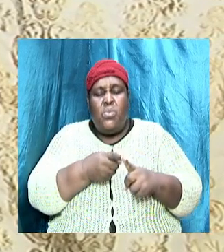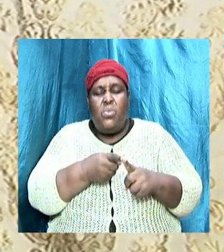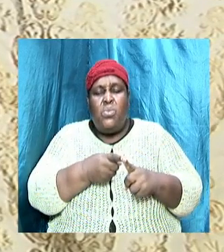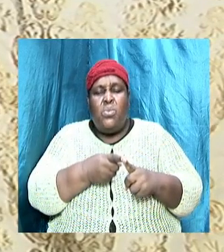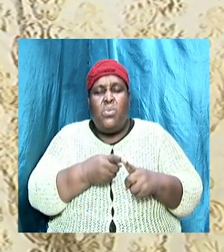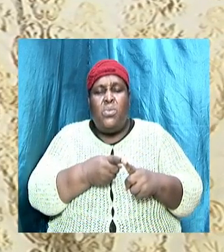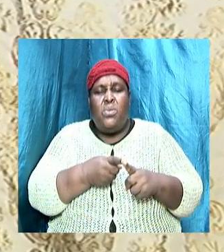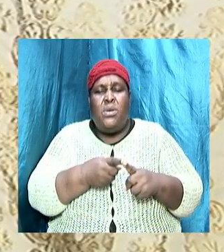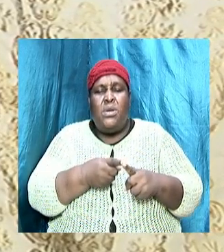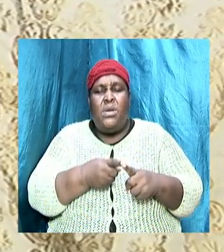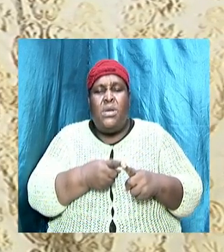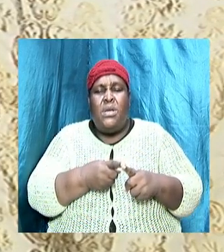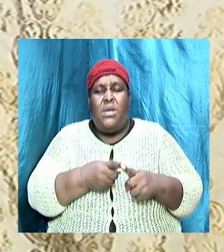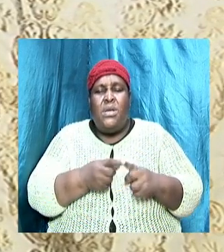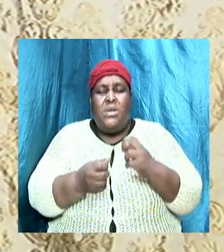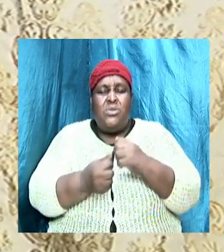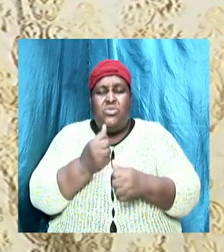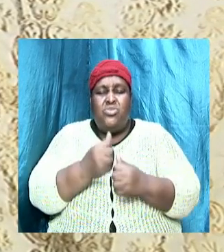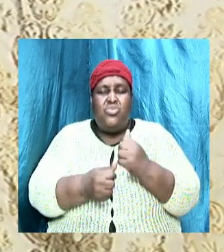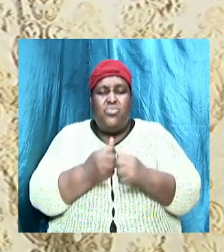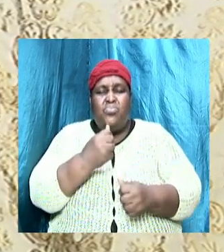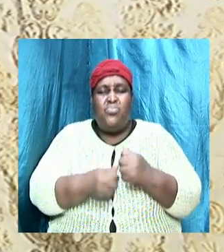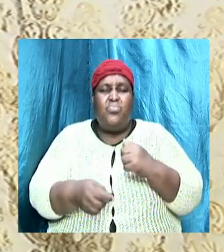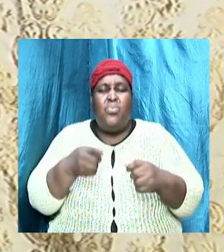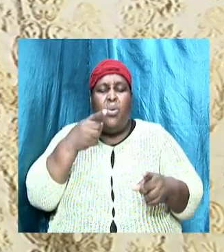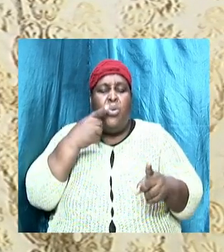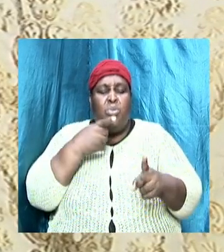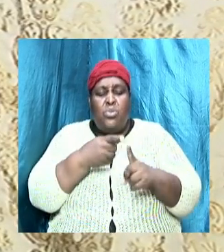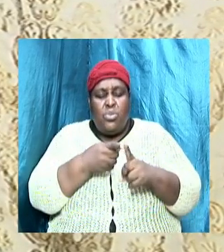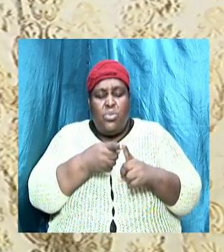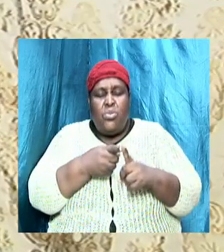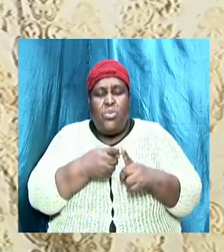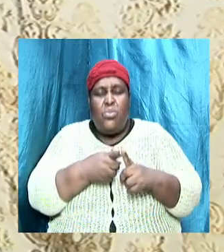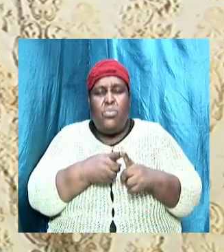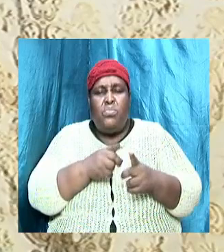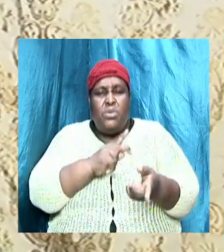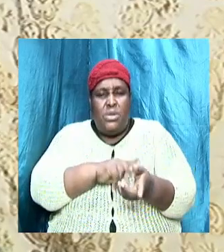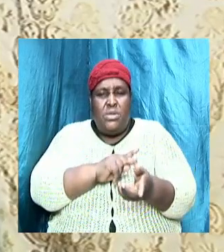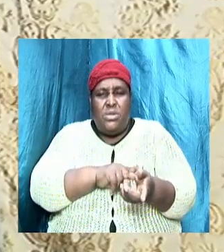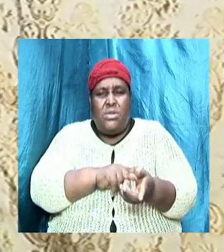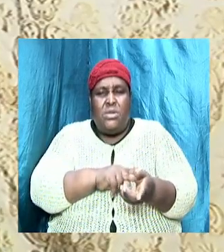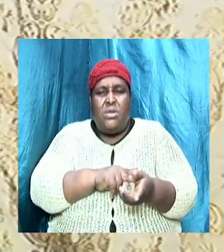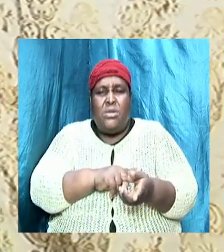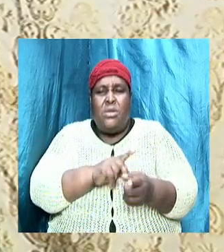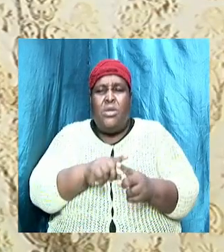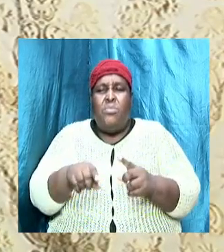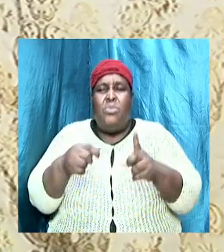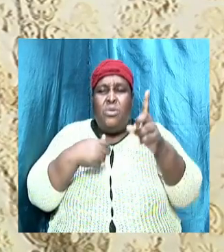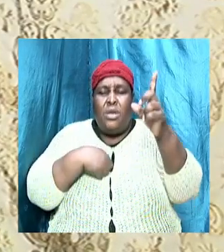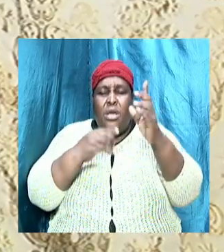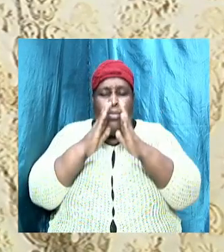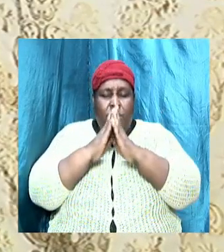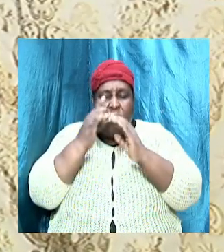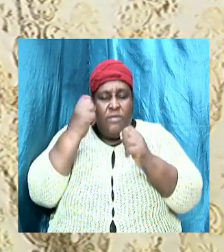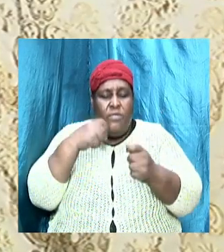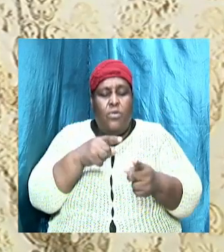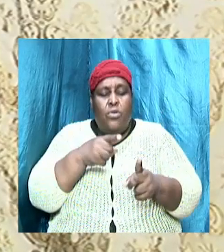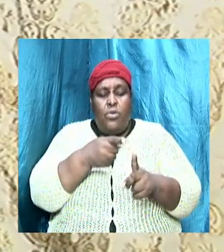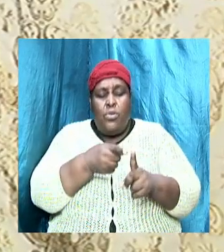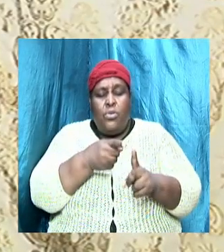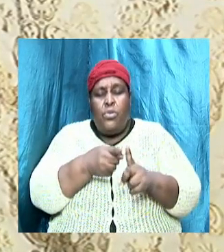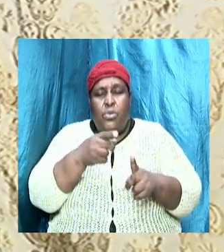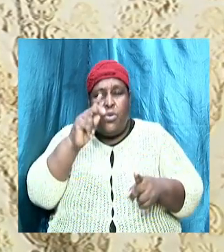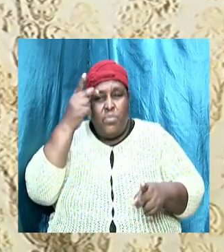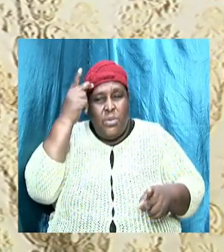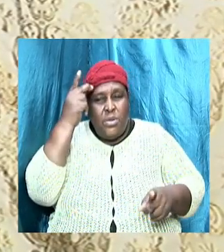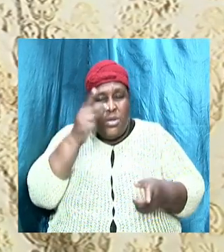but I have prayed for you. I want the church to know tonight that wherever you are in the world and you